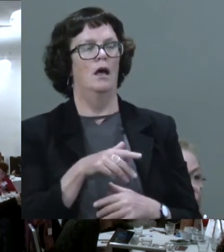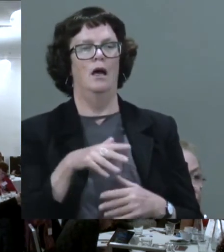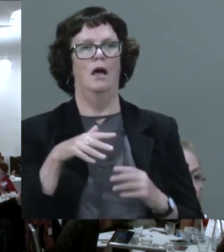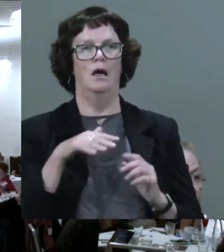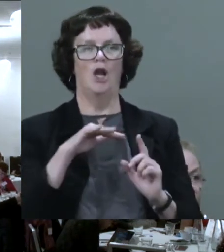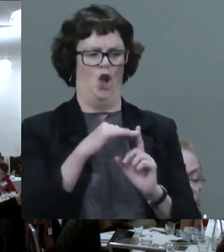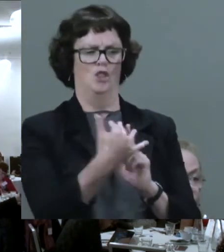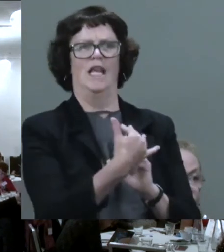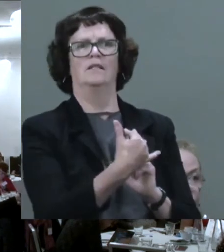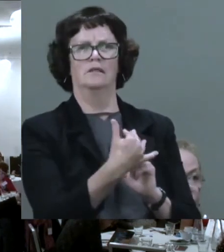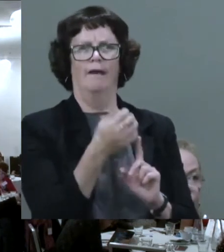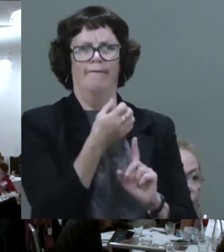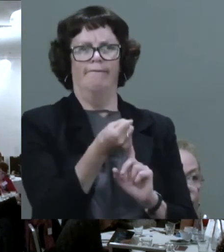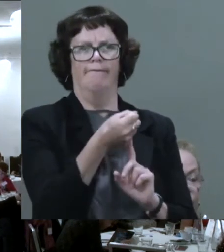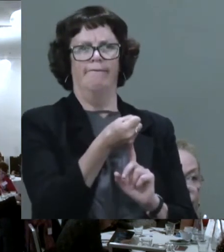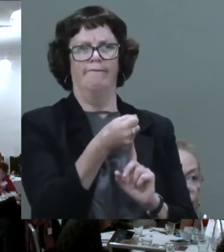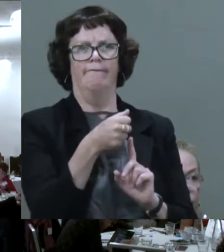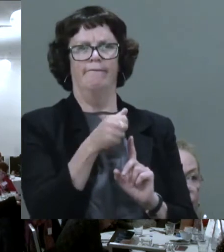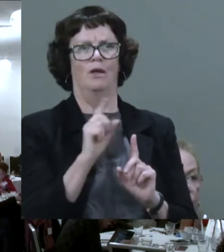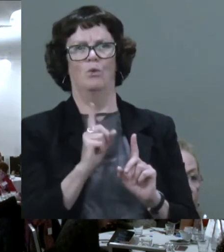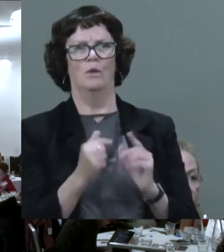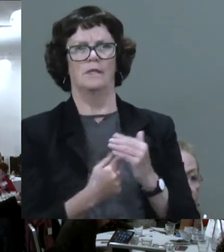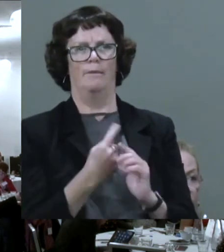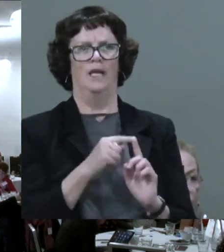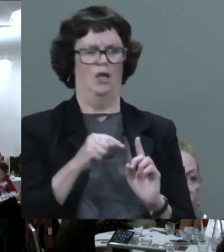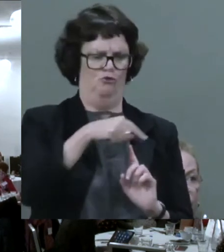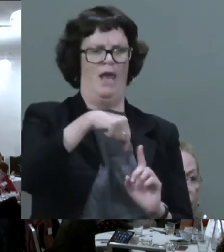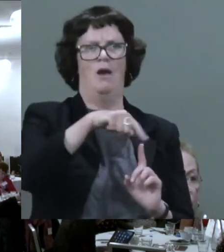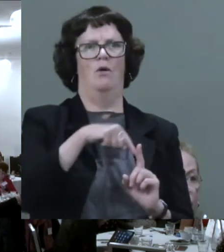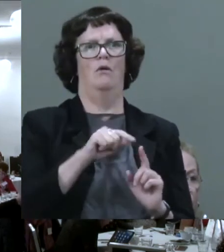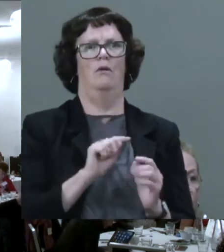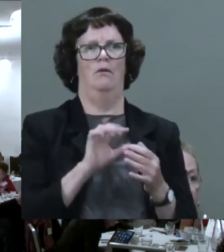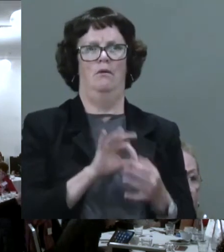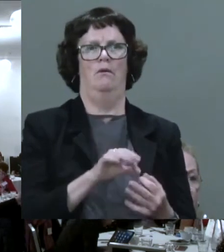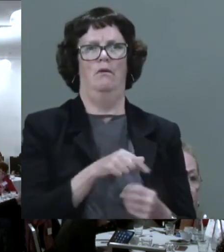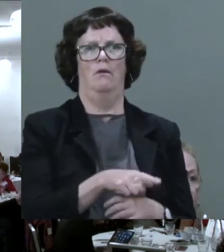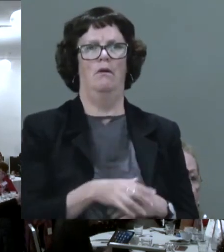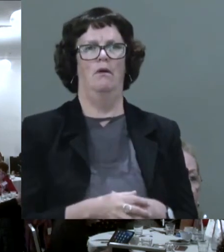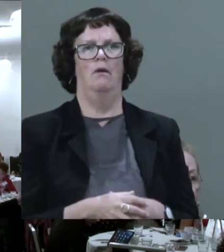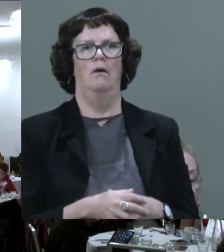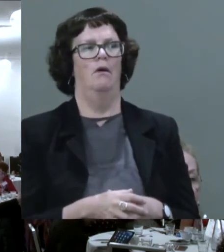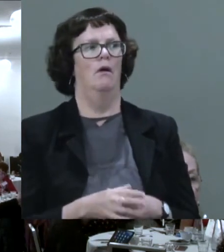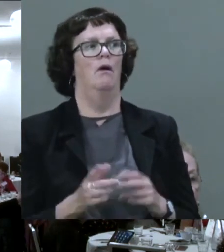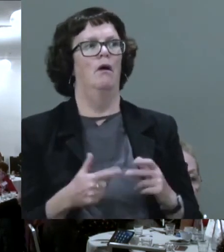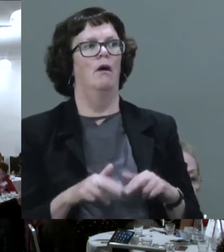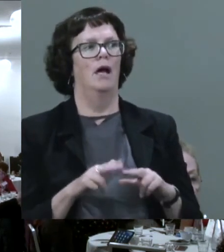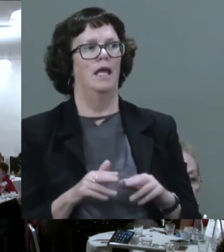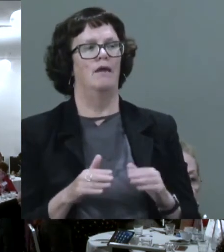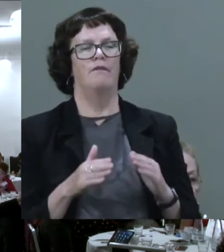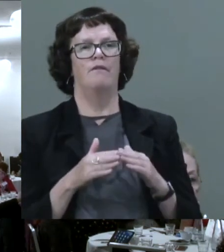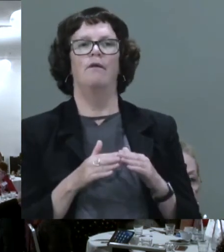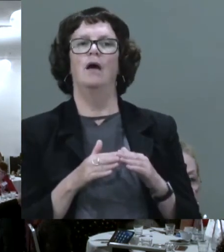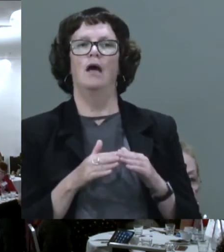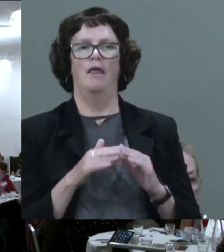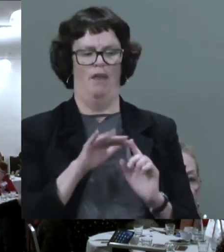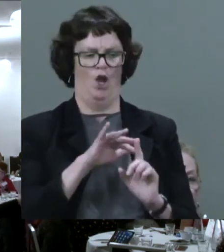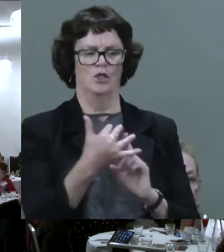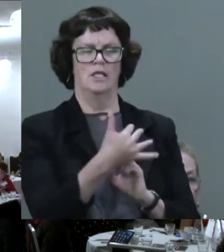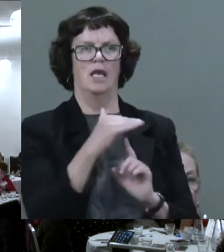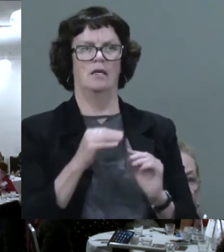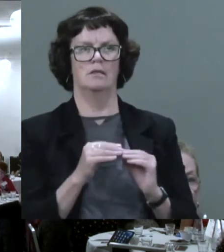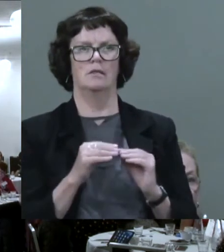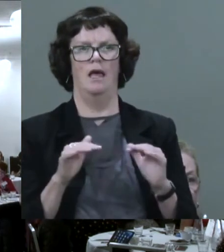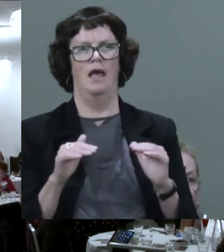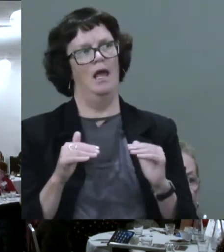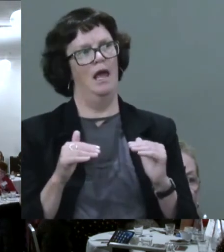context. So if the context and the bar is very, very low, well,